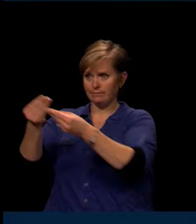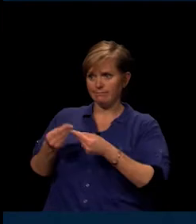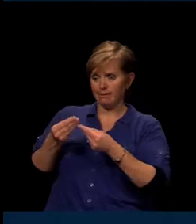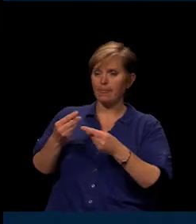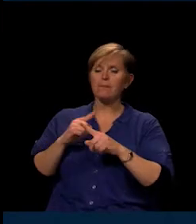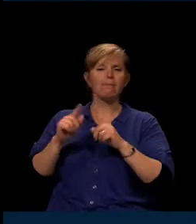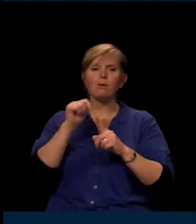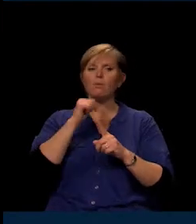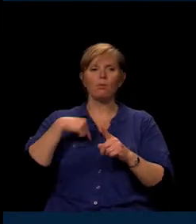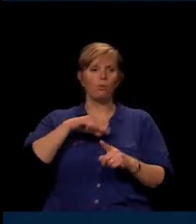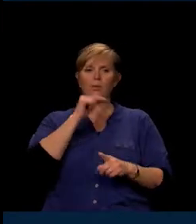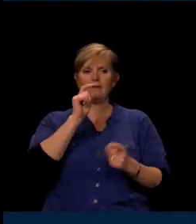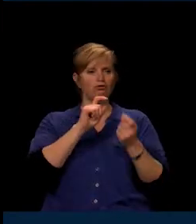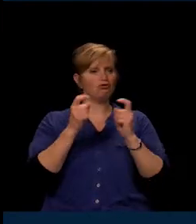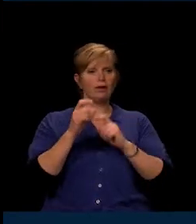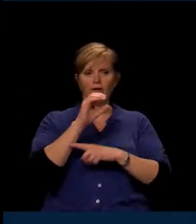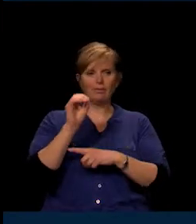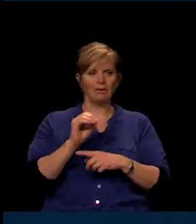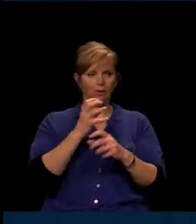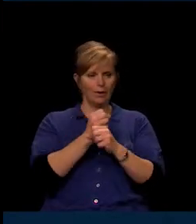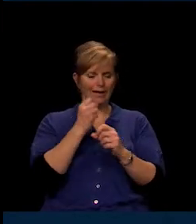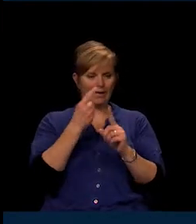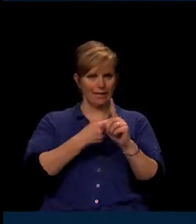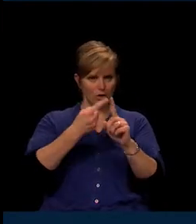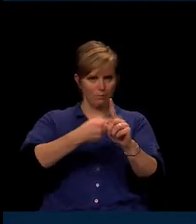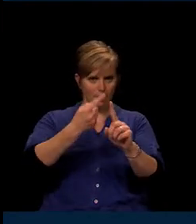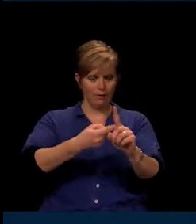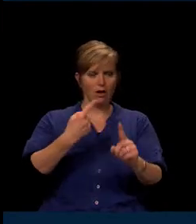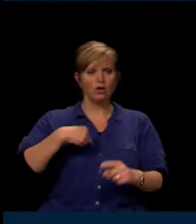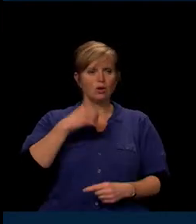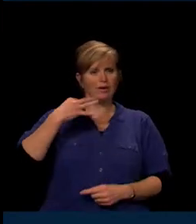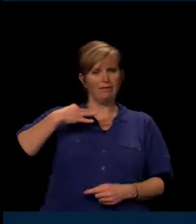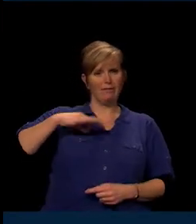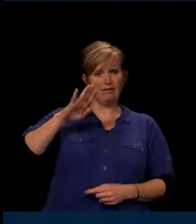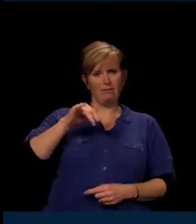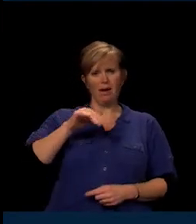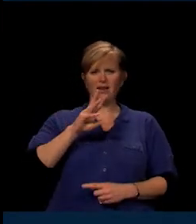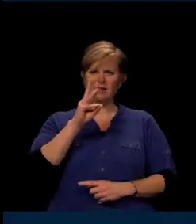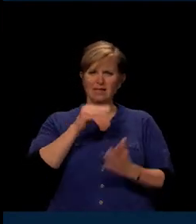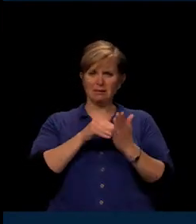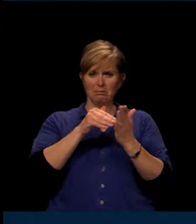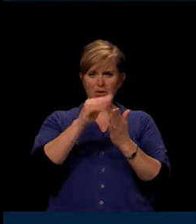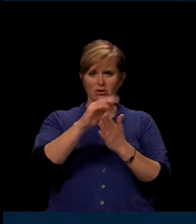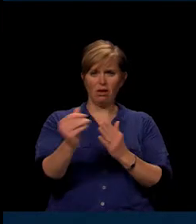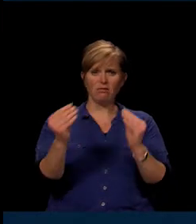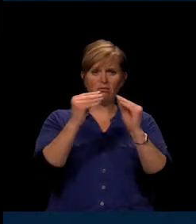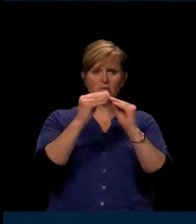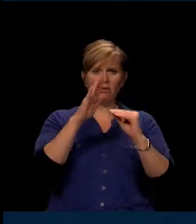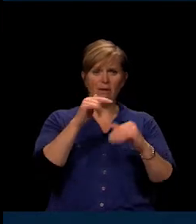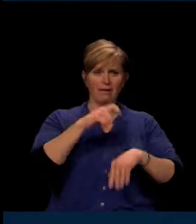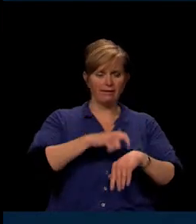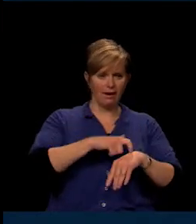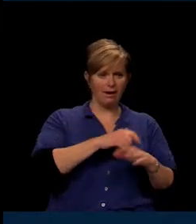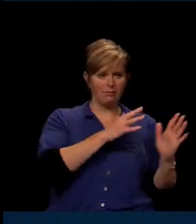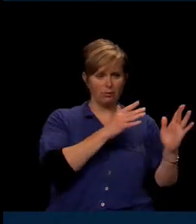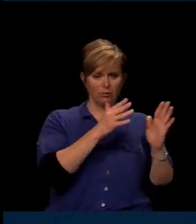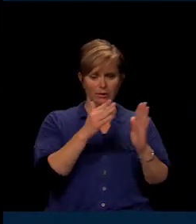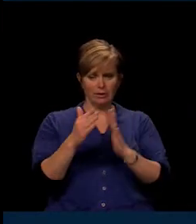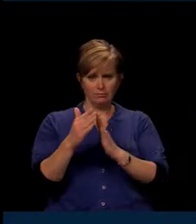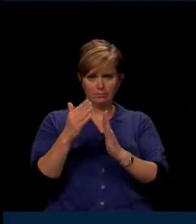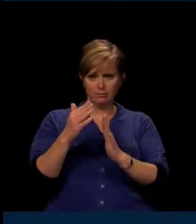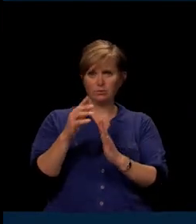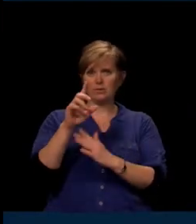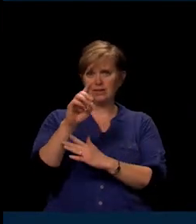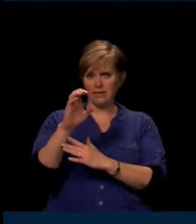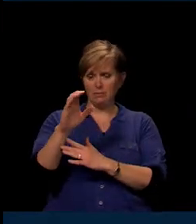each month. And so we have benefited by about $6 million more by the time we got to December that the state had